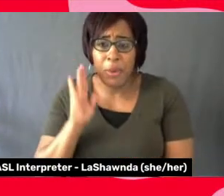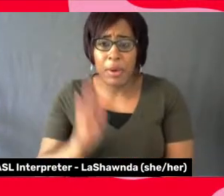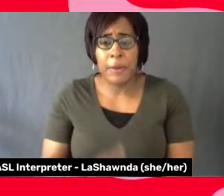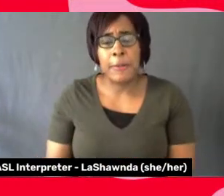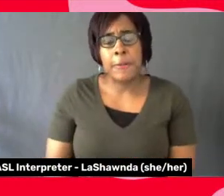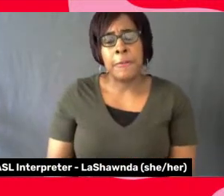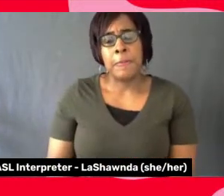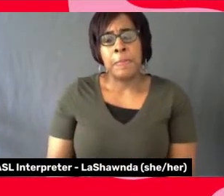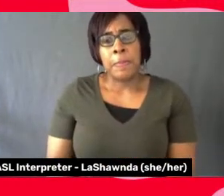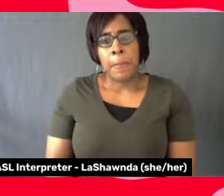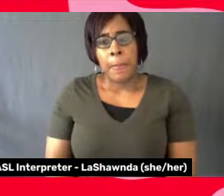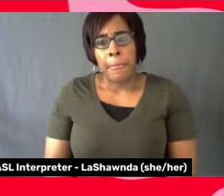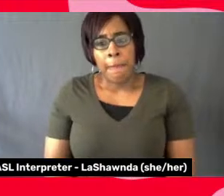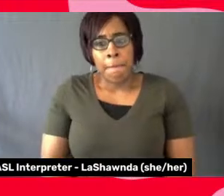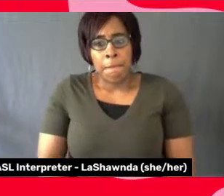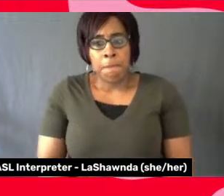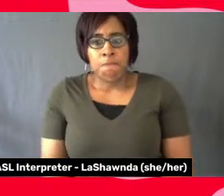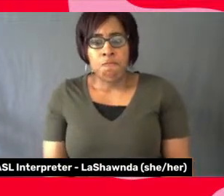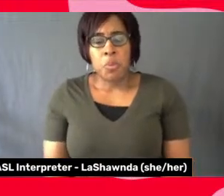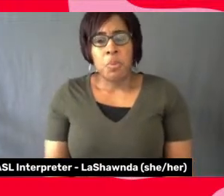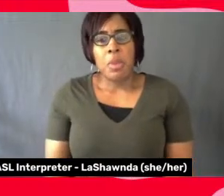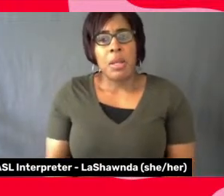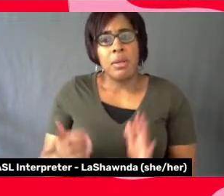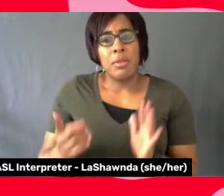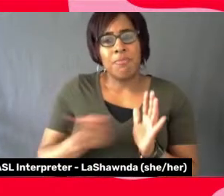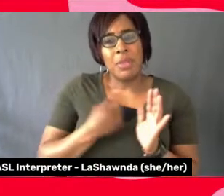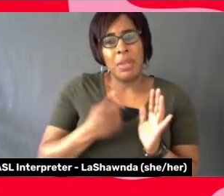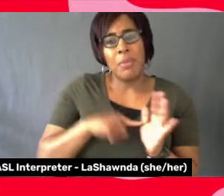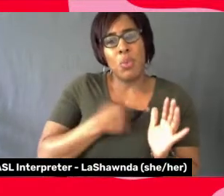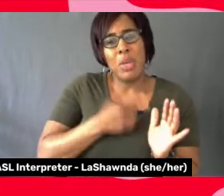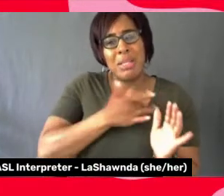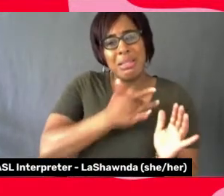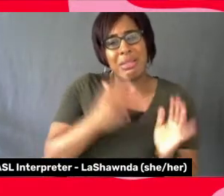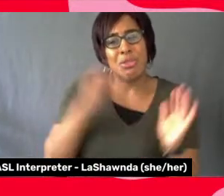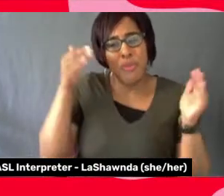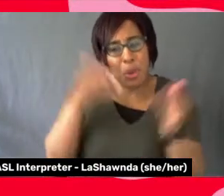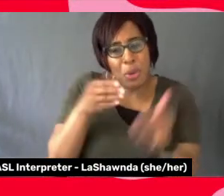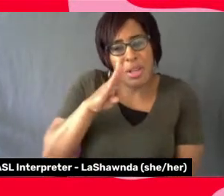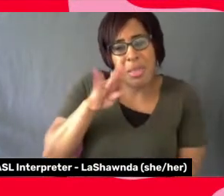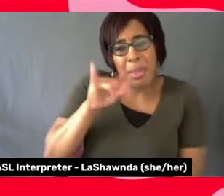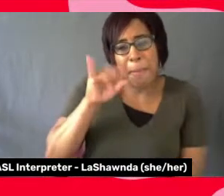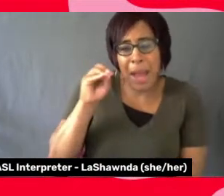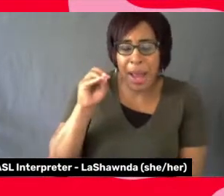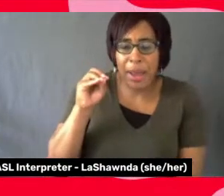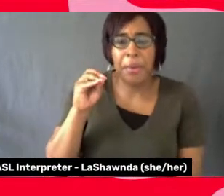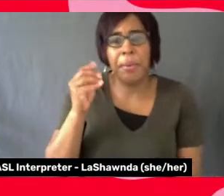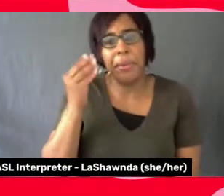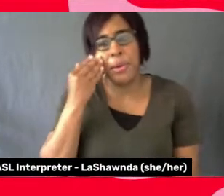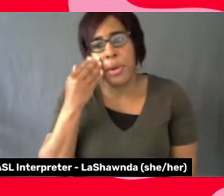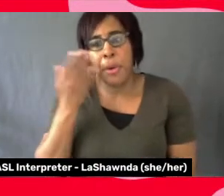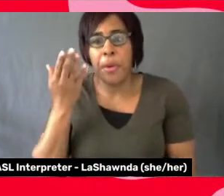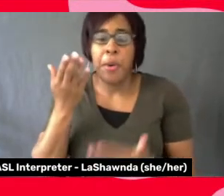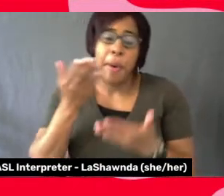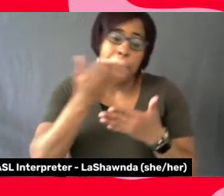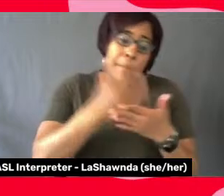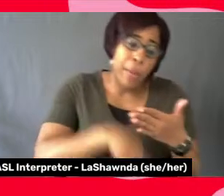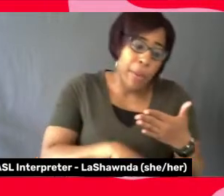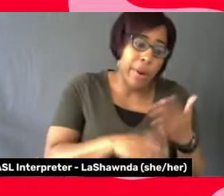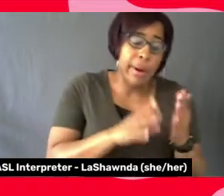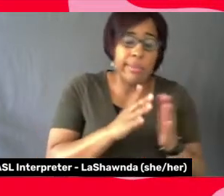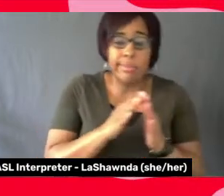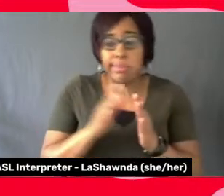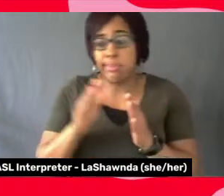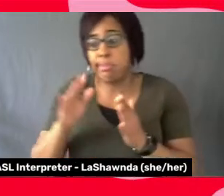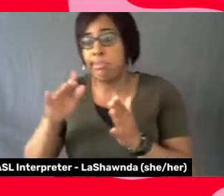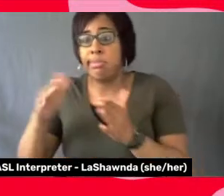oftentimes there's a focus on the biography, the sort of birth, you know, born and, and died here. And that, that can